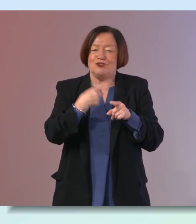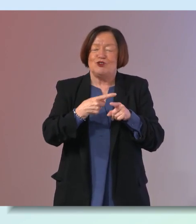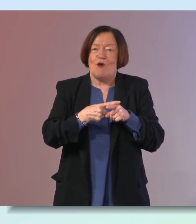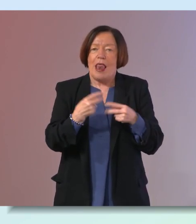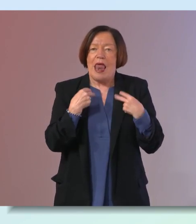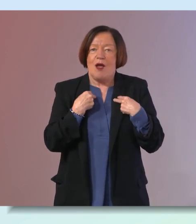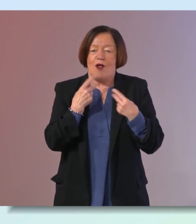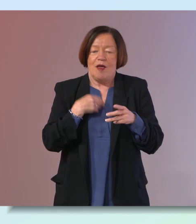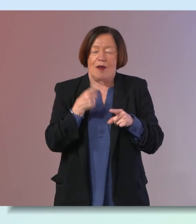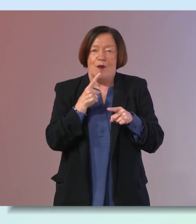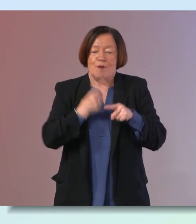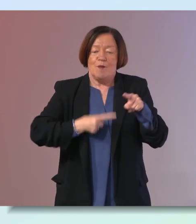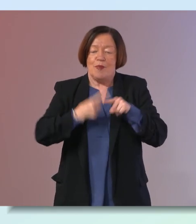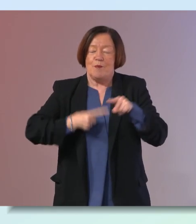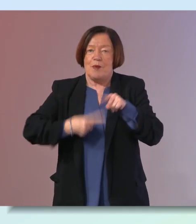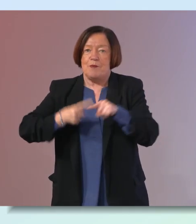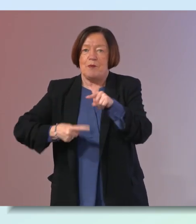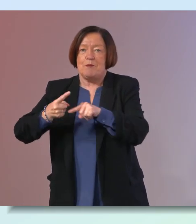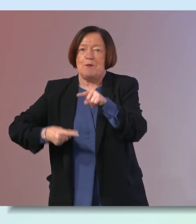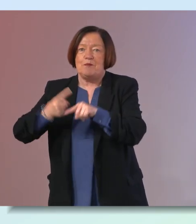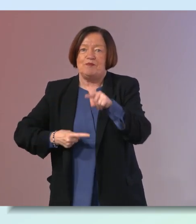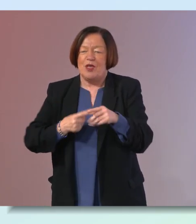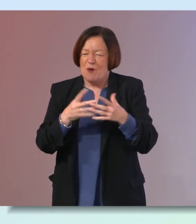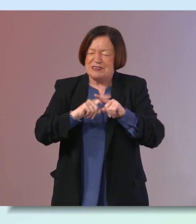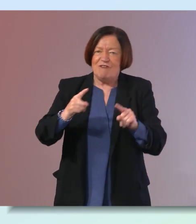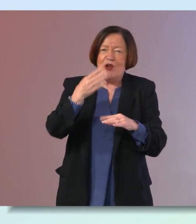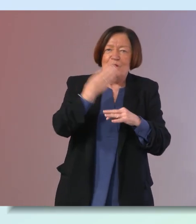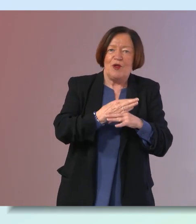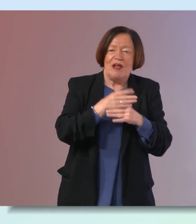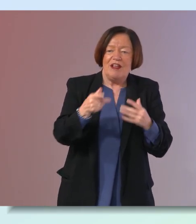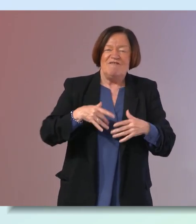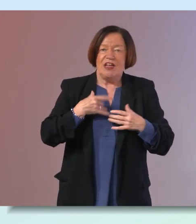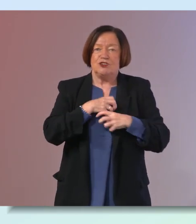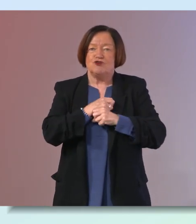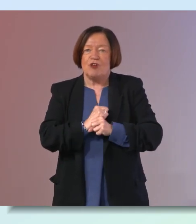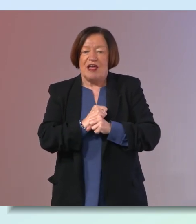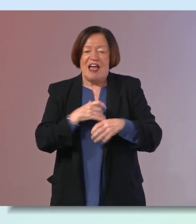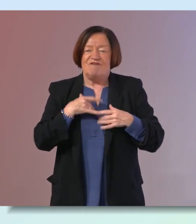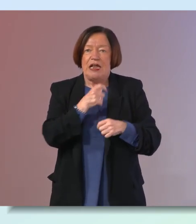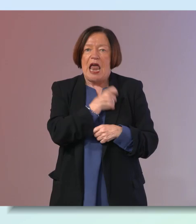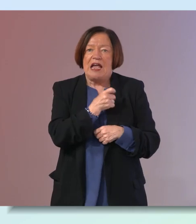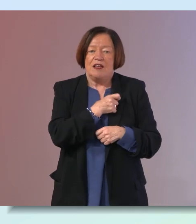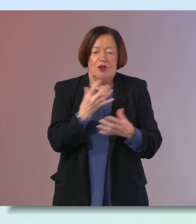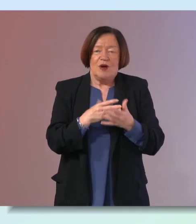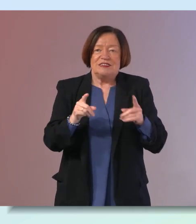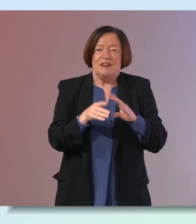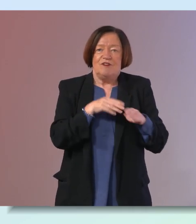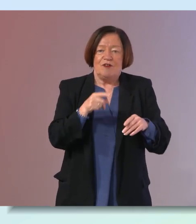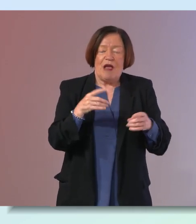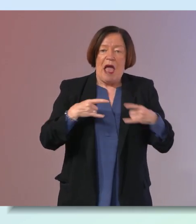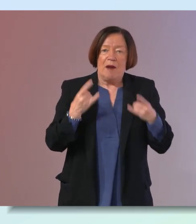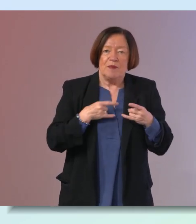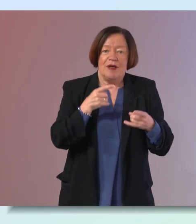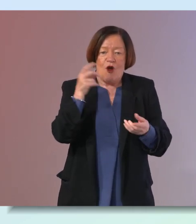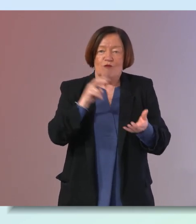language we use to identify it and we say well what's the difference between feeling stressed and feeling anxious what's the difference between feeling joyful and feeling